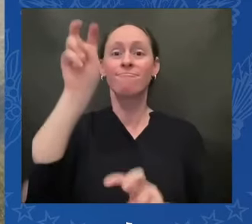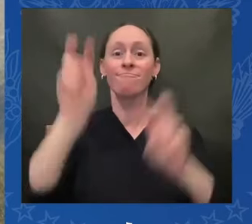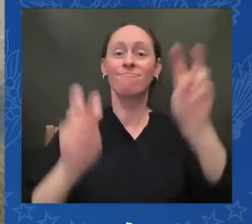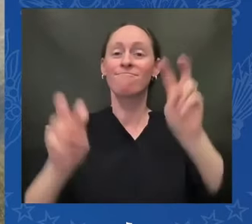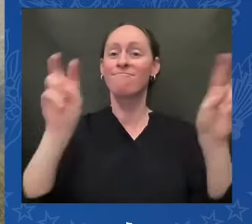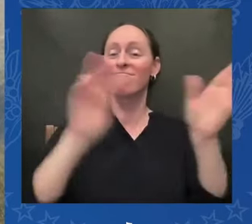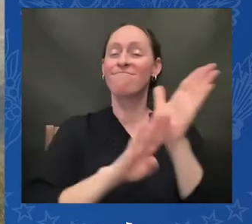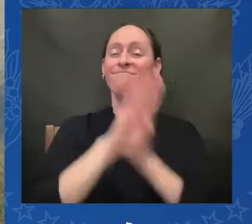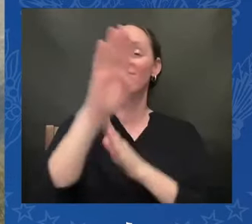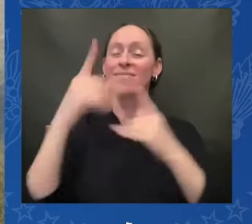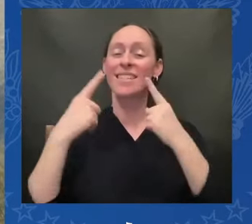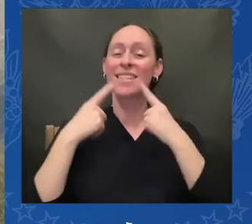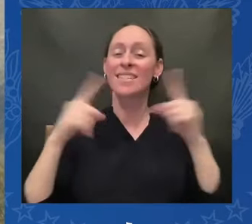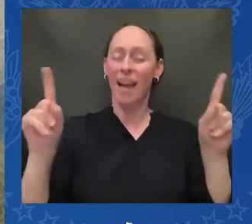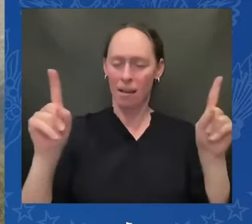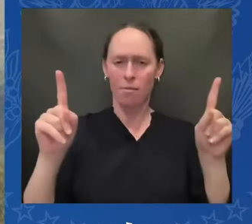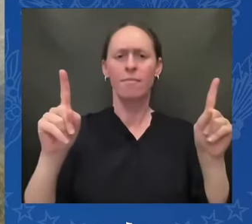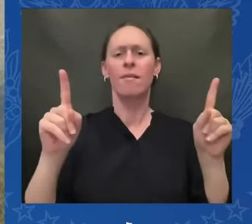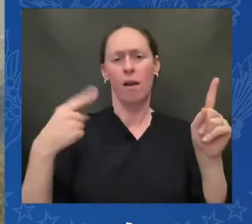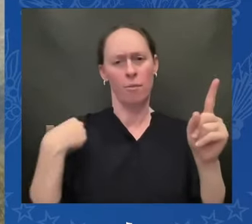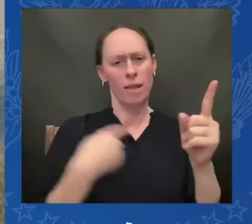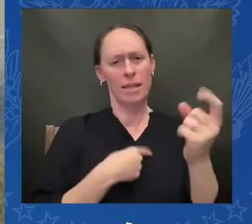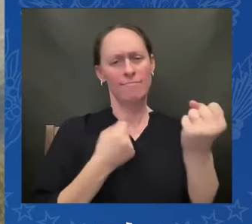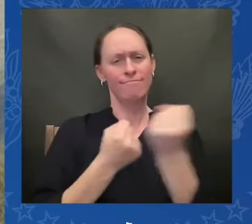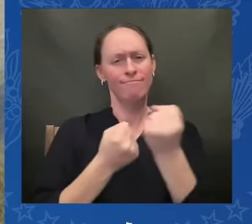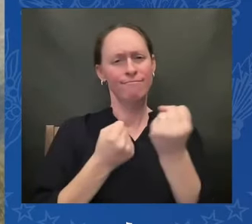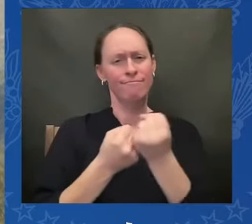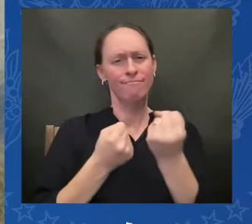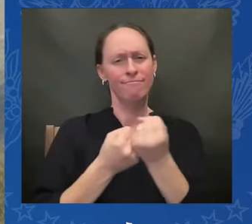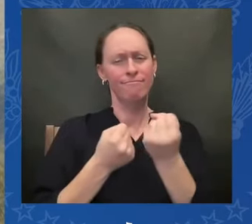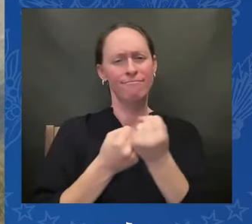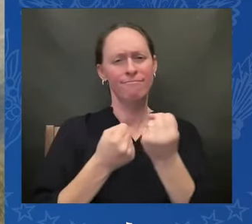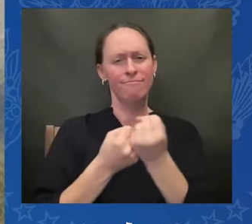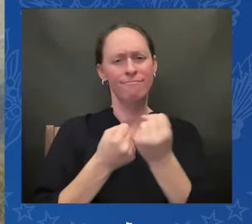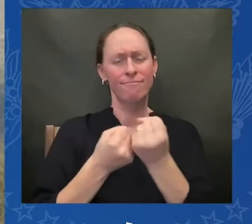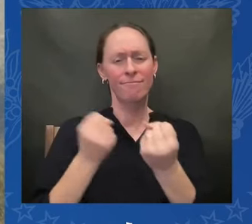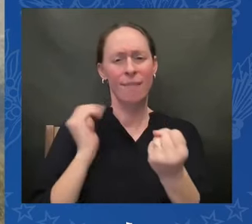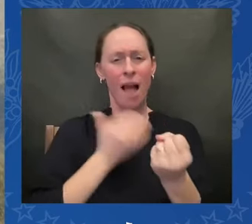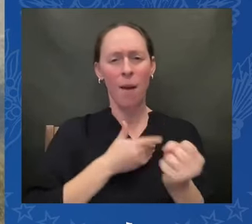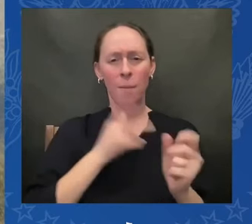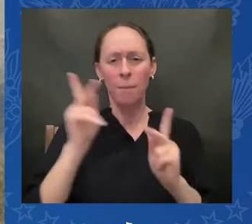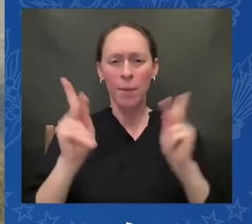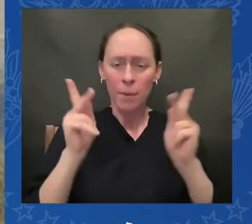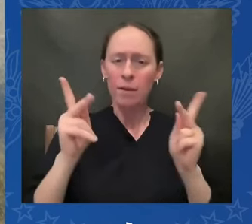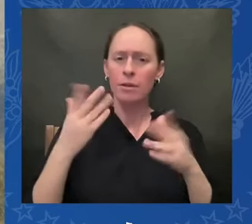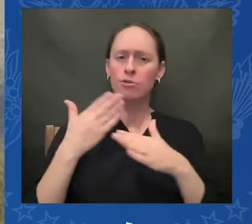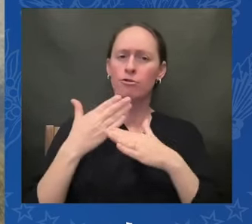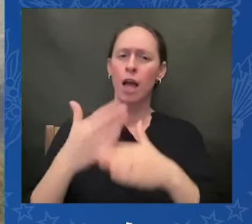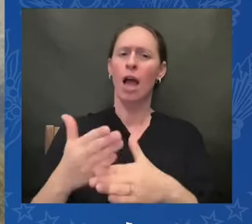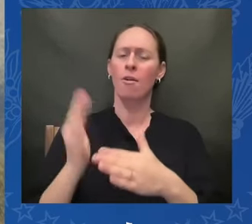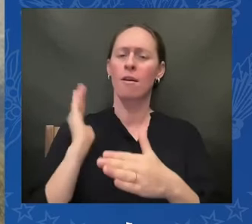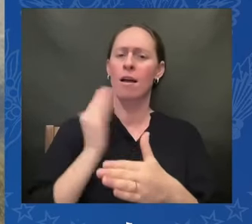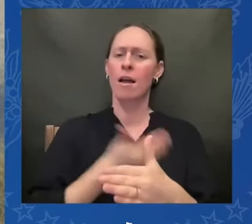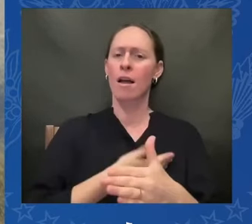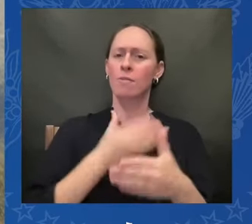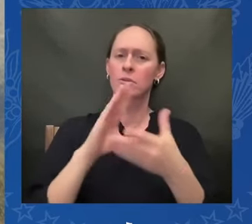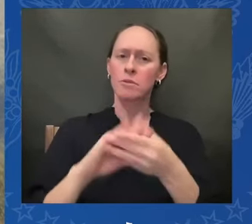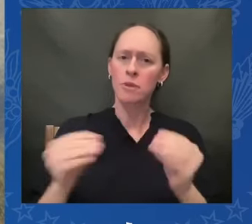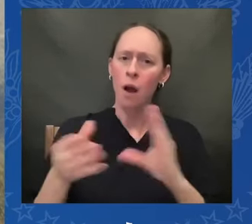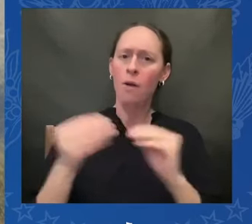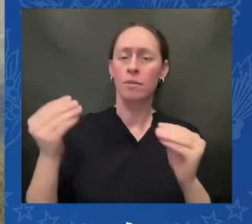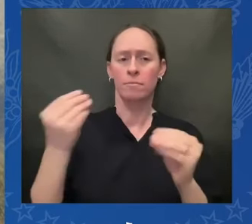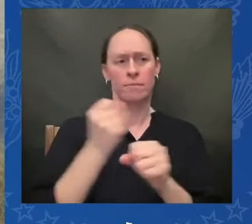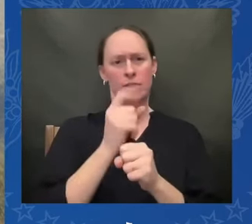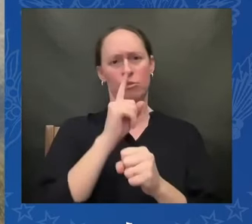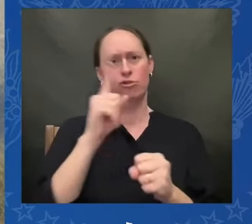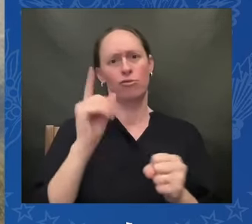our voices are being heard and our communities are being represented so it is with pride that